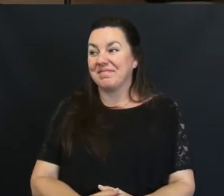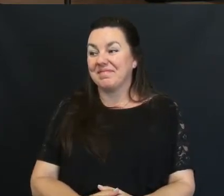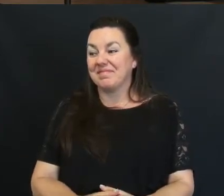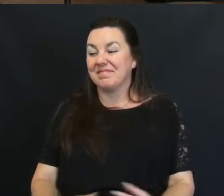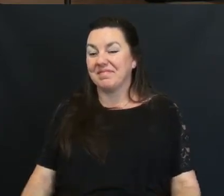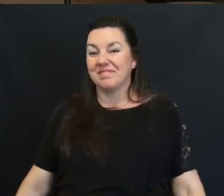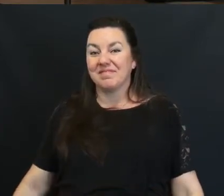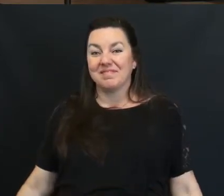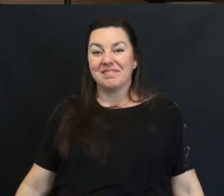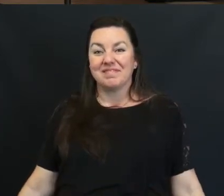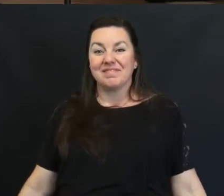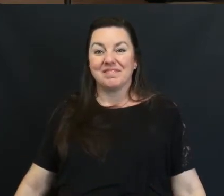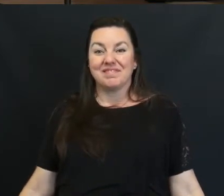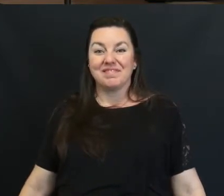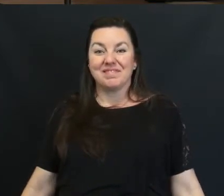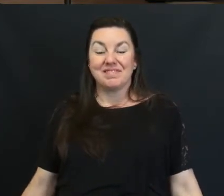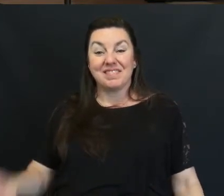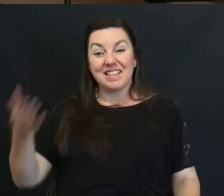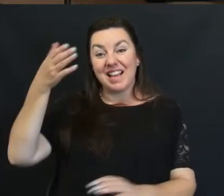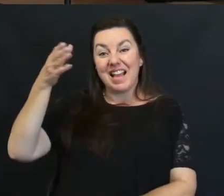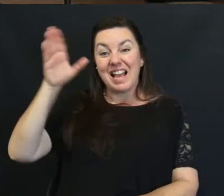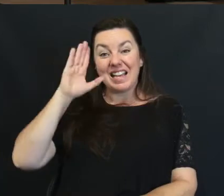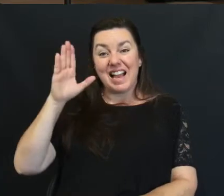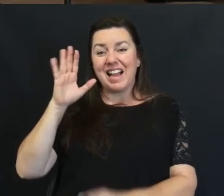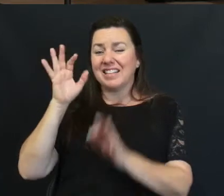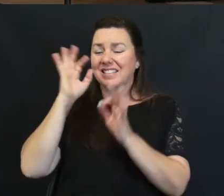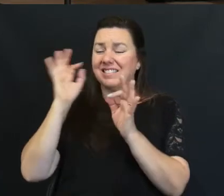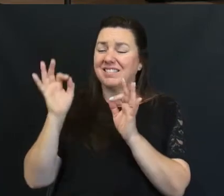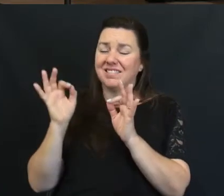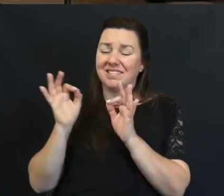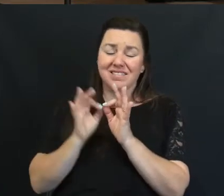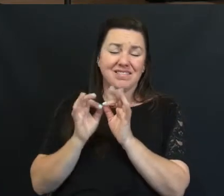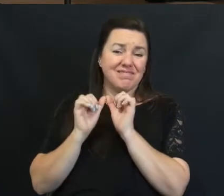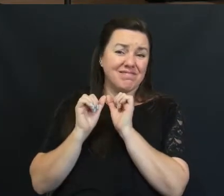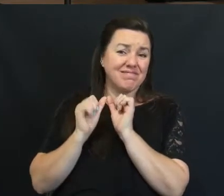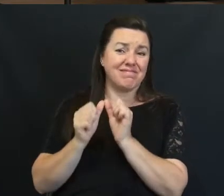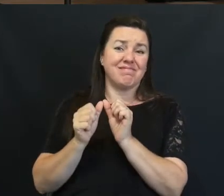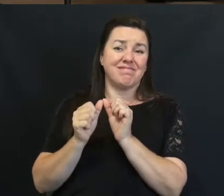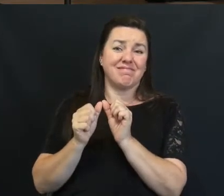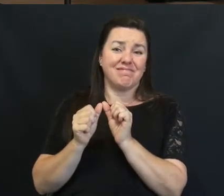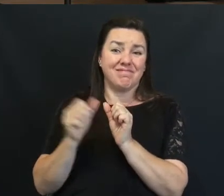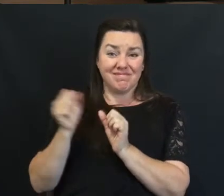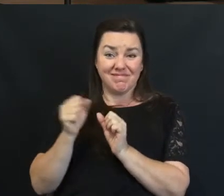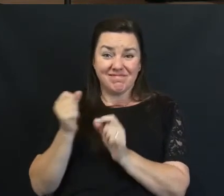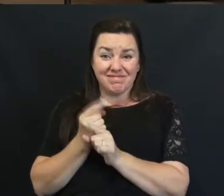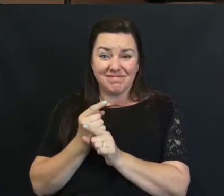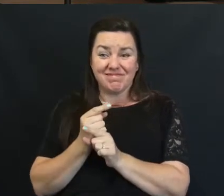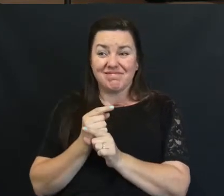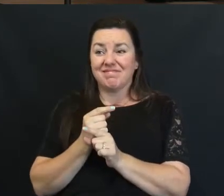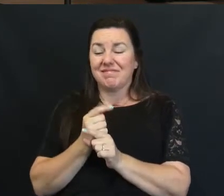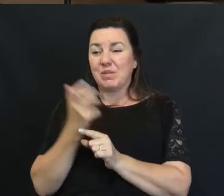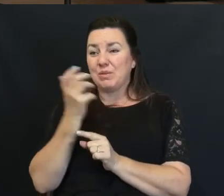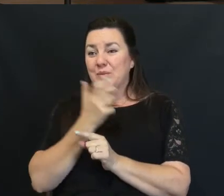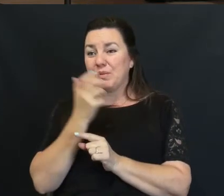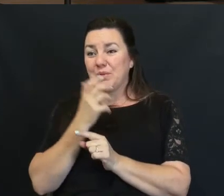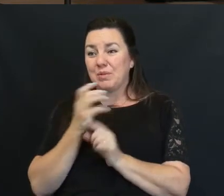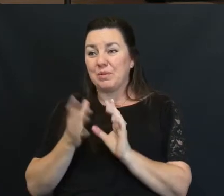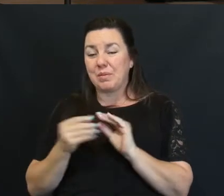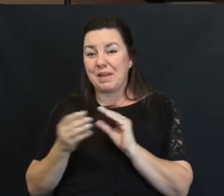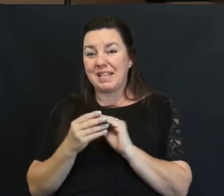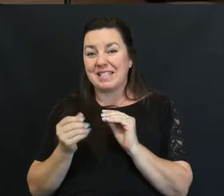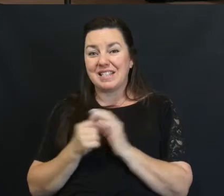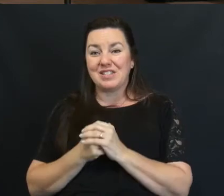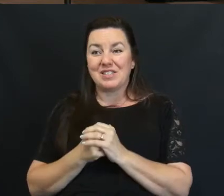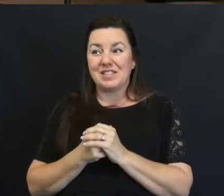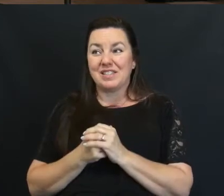God is faithful Right? Say it with me God is faithful What an incredible message For us